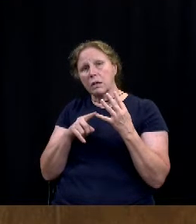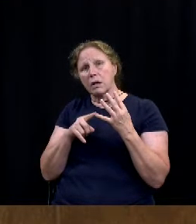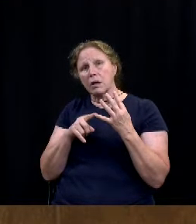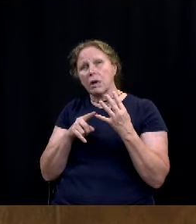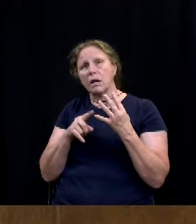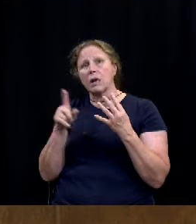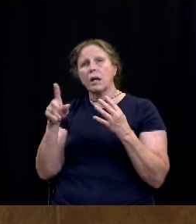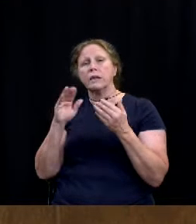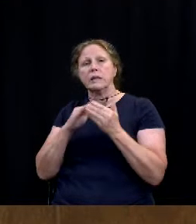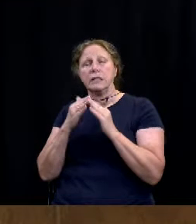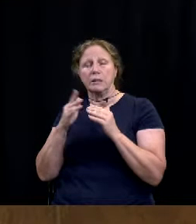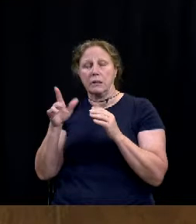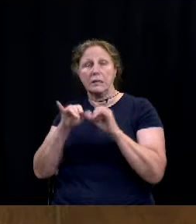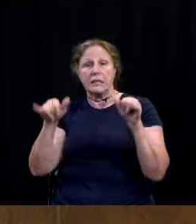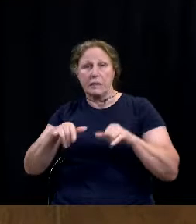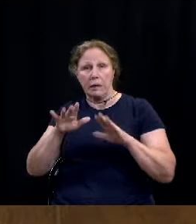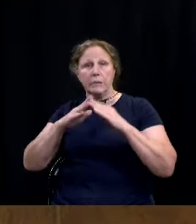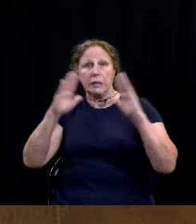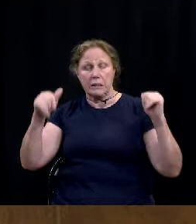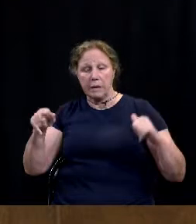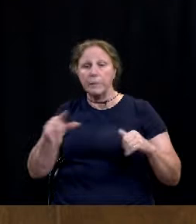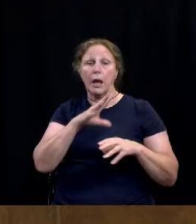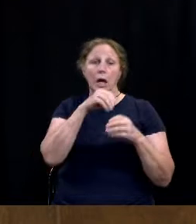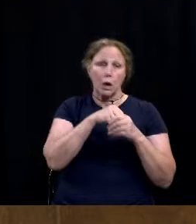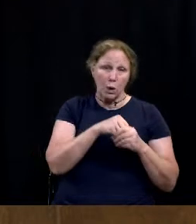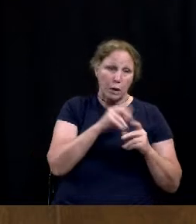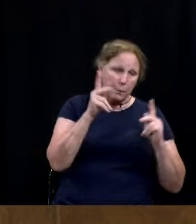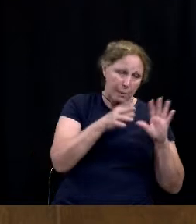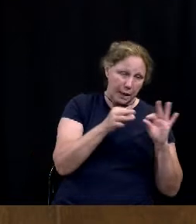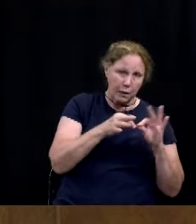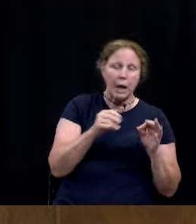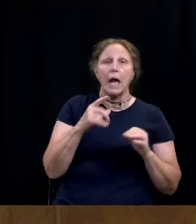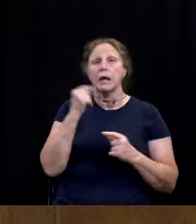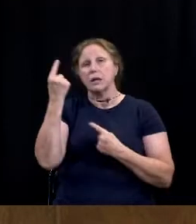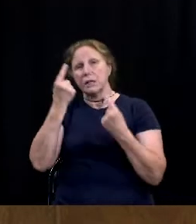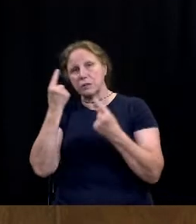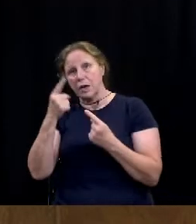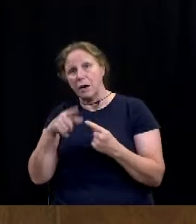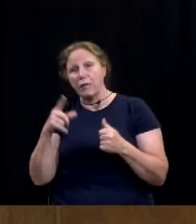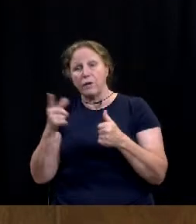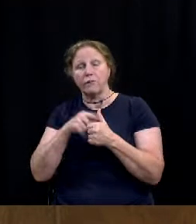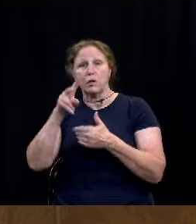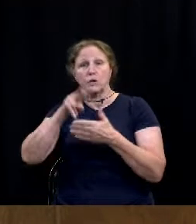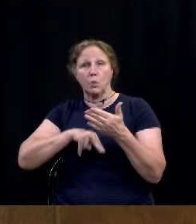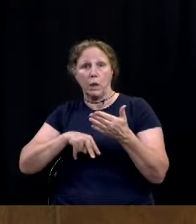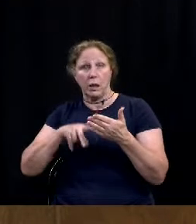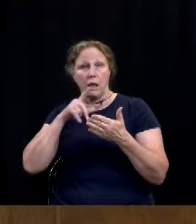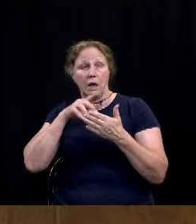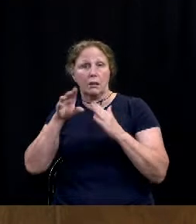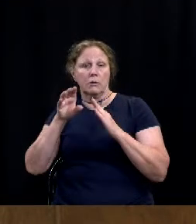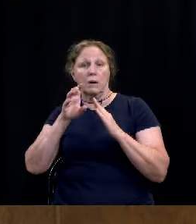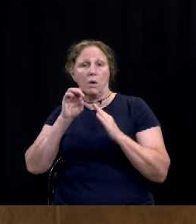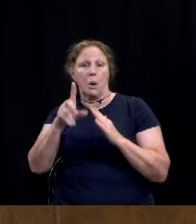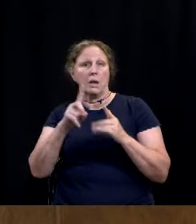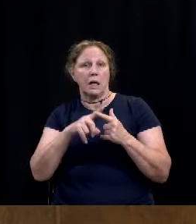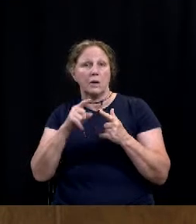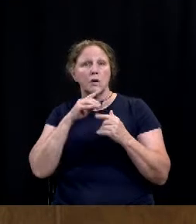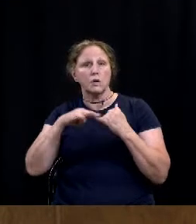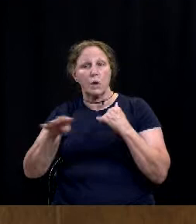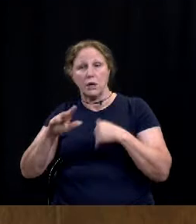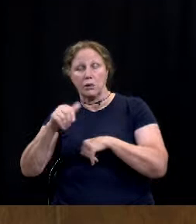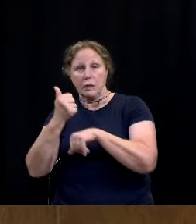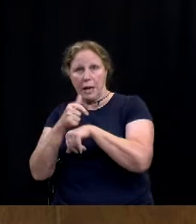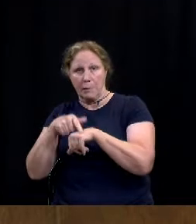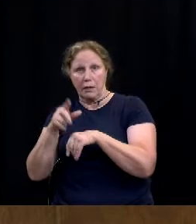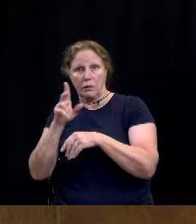utility system. This item includes both a public hearing and consideration on first reading an ordinance to establish a drainage utility in the city of